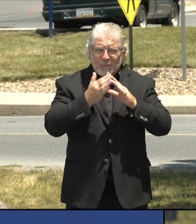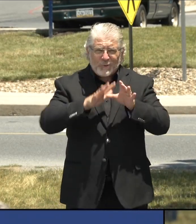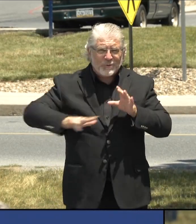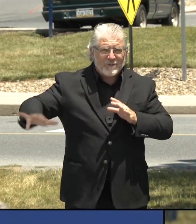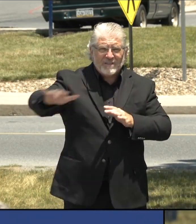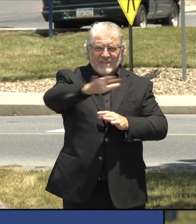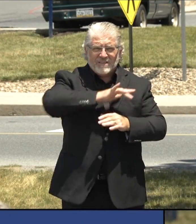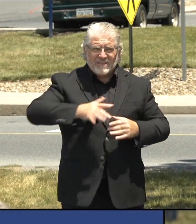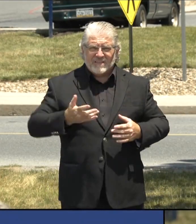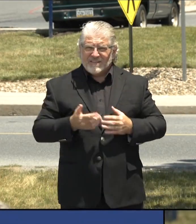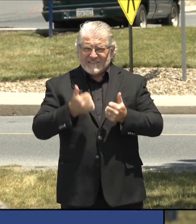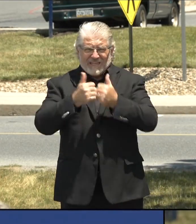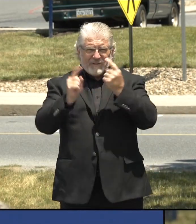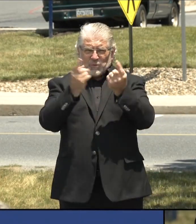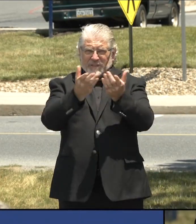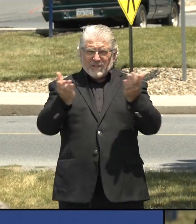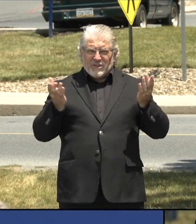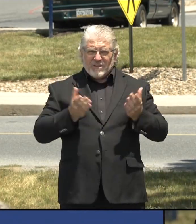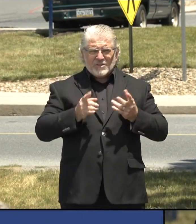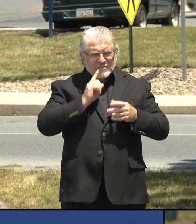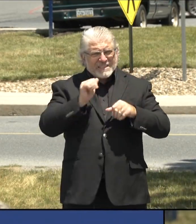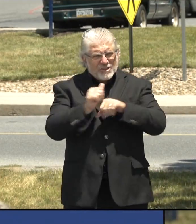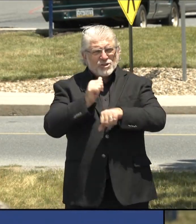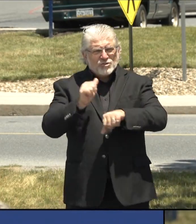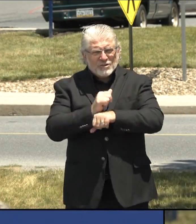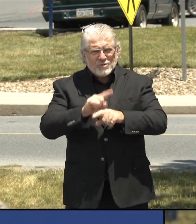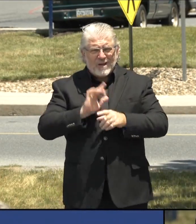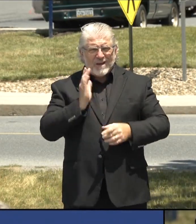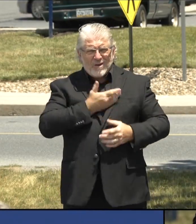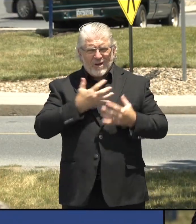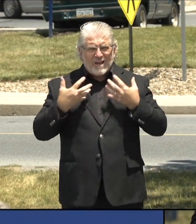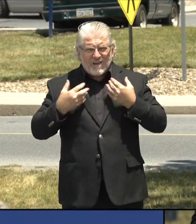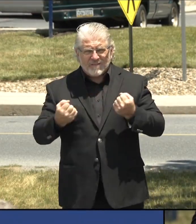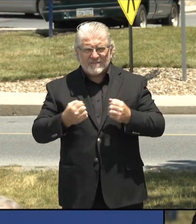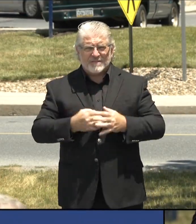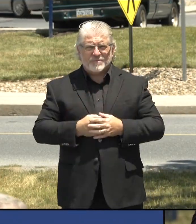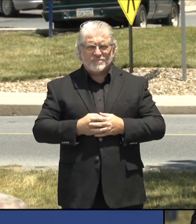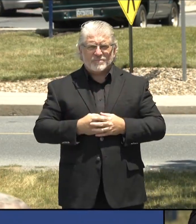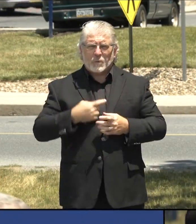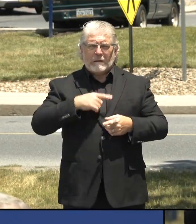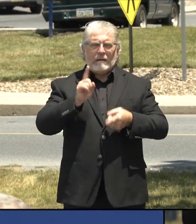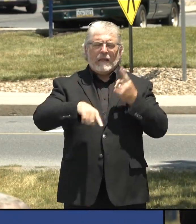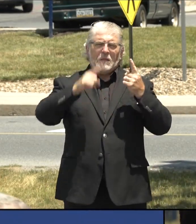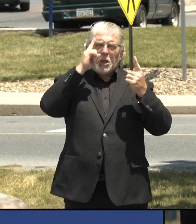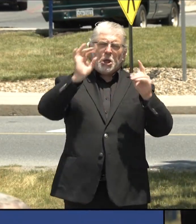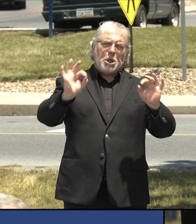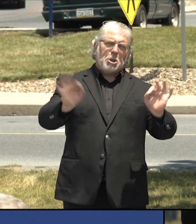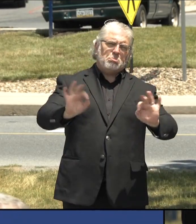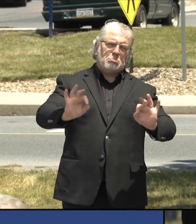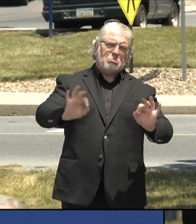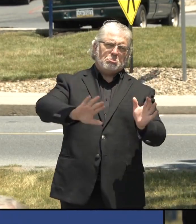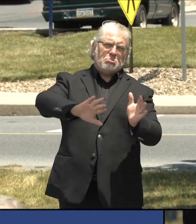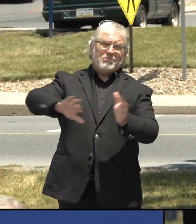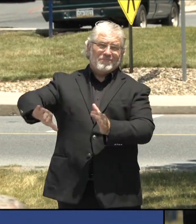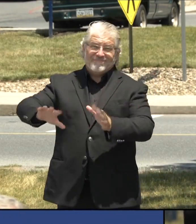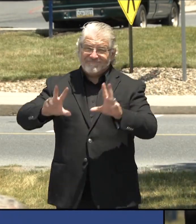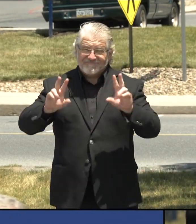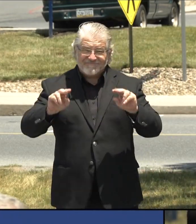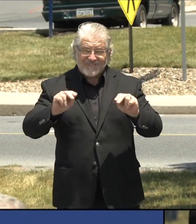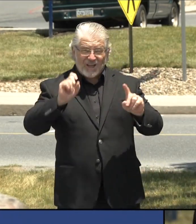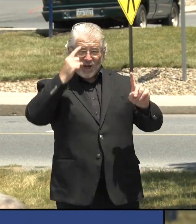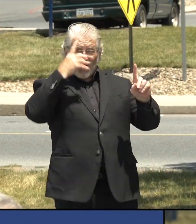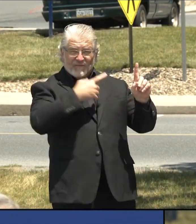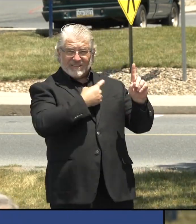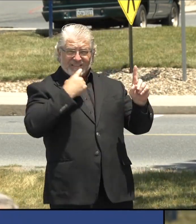communities and a danger to our health that we cannot take lightly. And not only to, as the governor said, to our personal